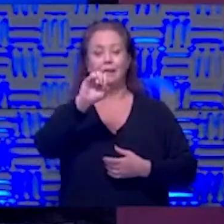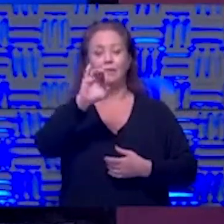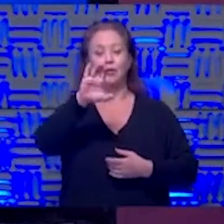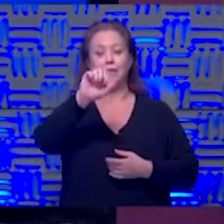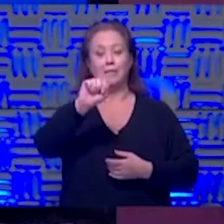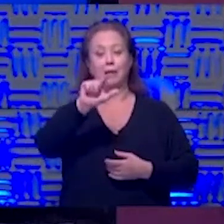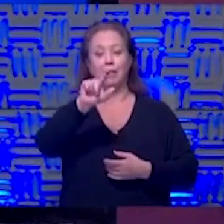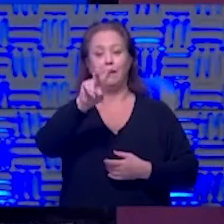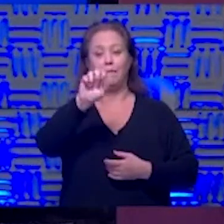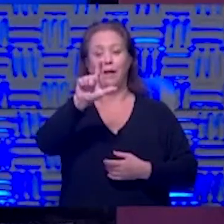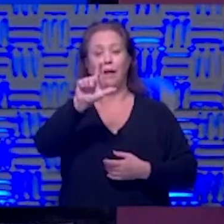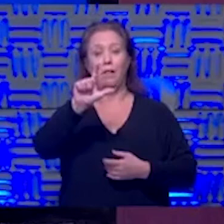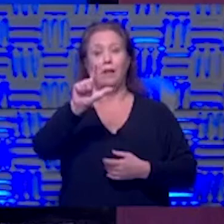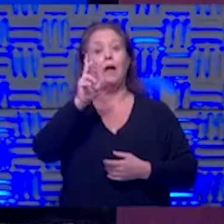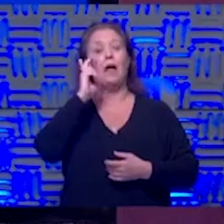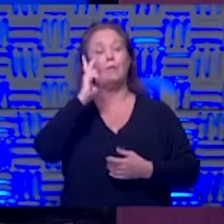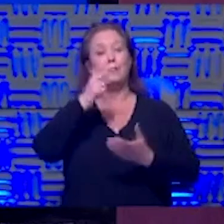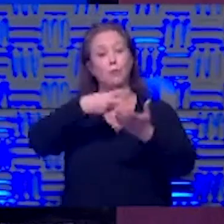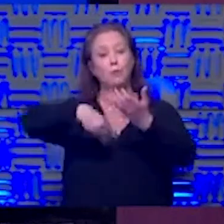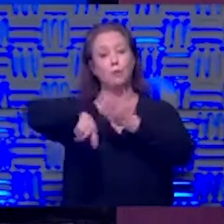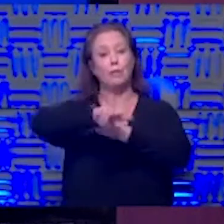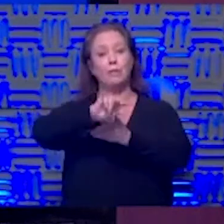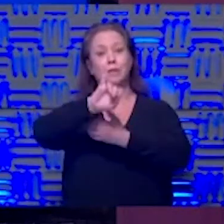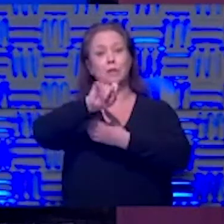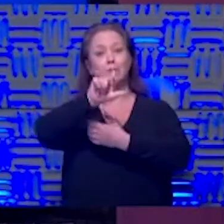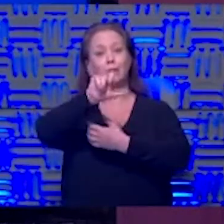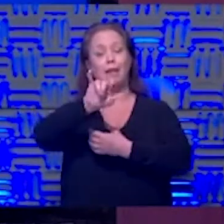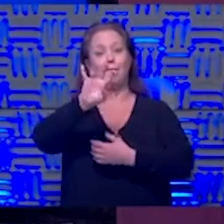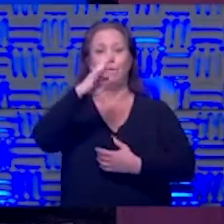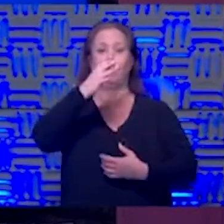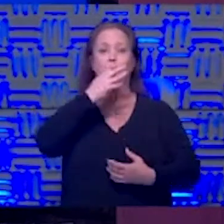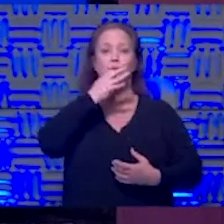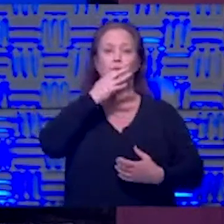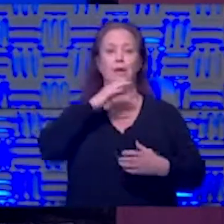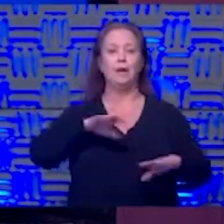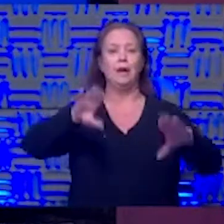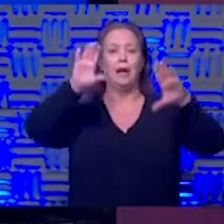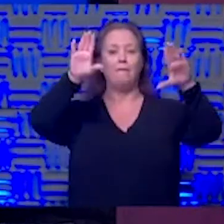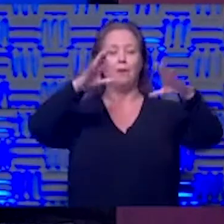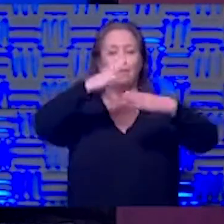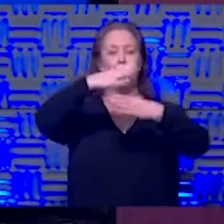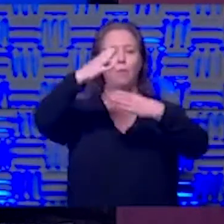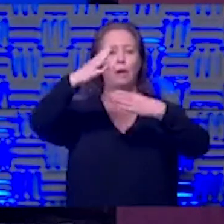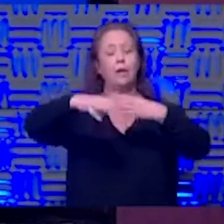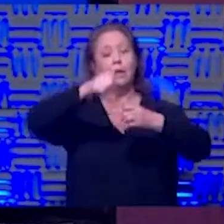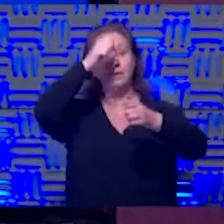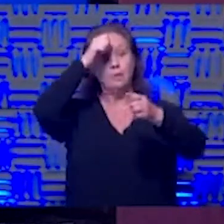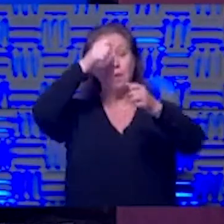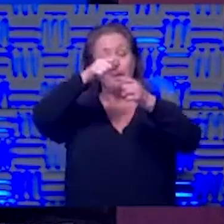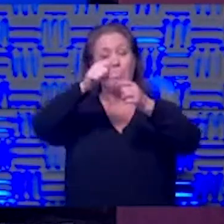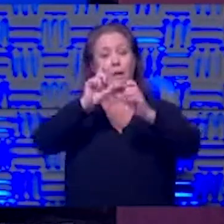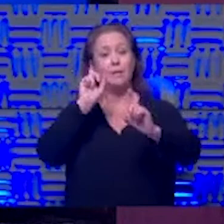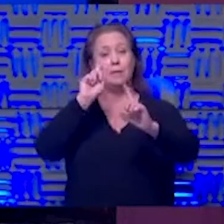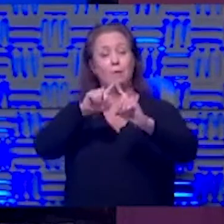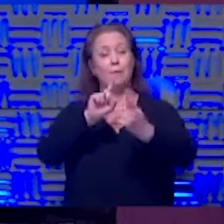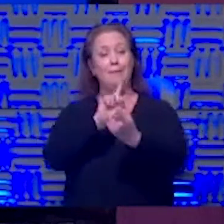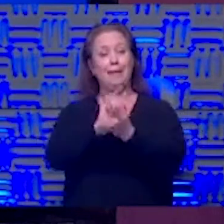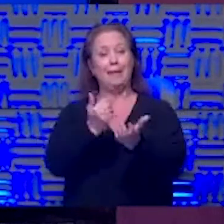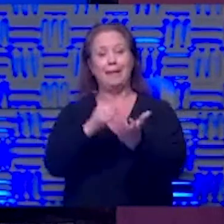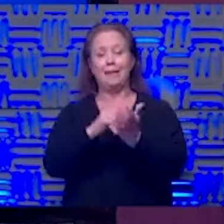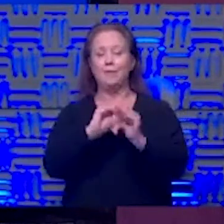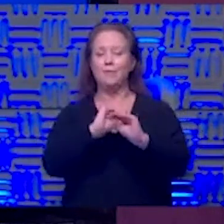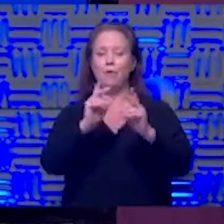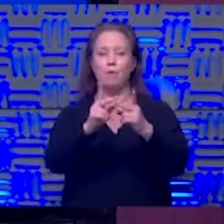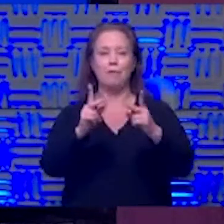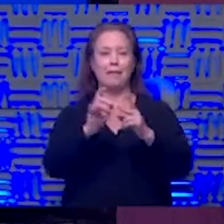will be here in the studio i'll see you the following week fourth of july is coming up have a great weekend and remember until we meet again there's